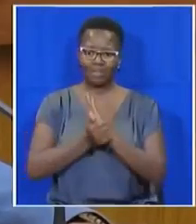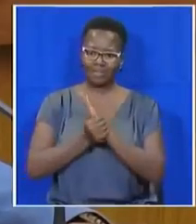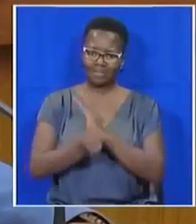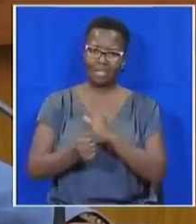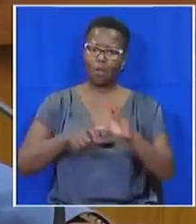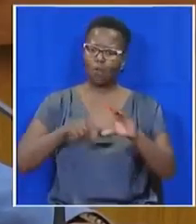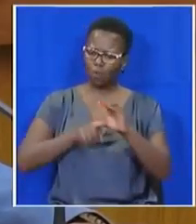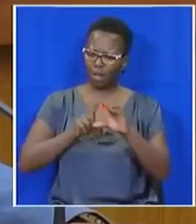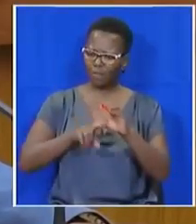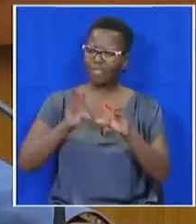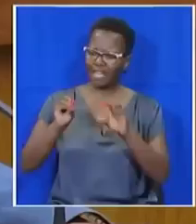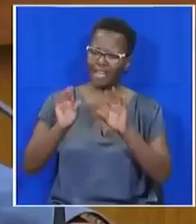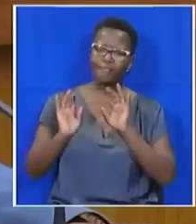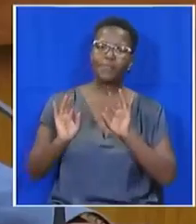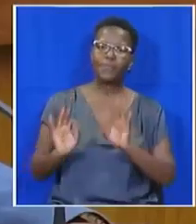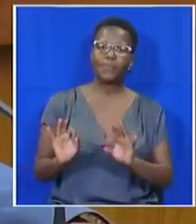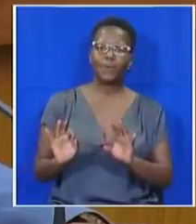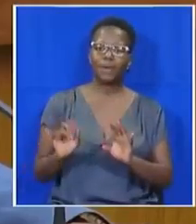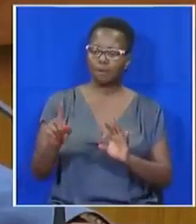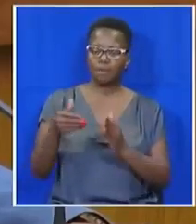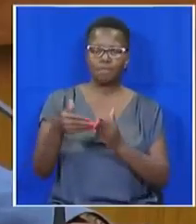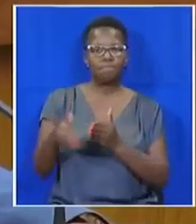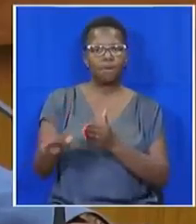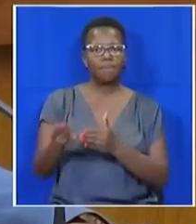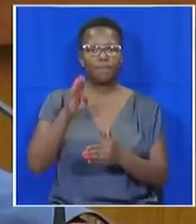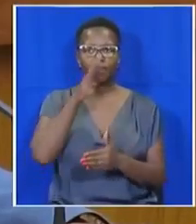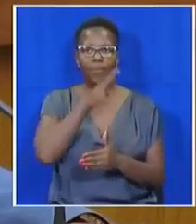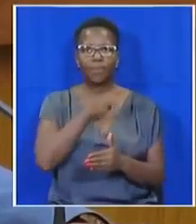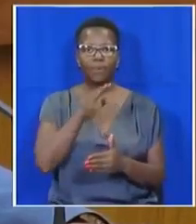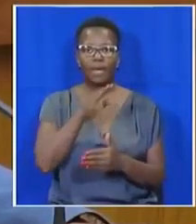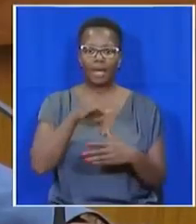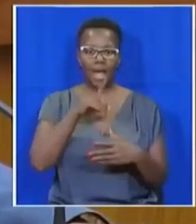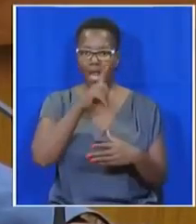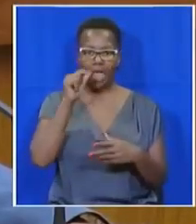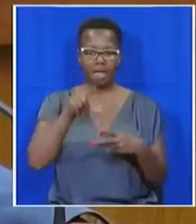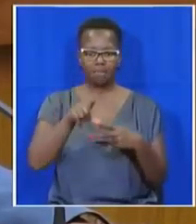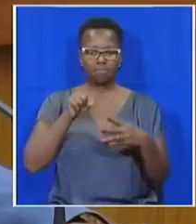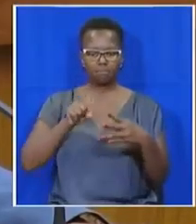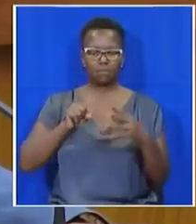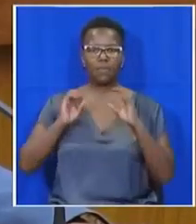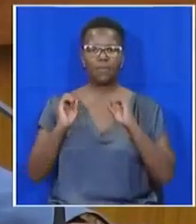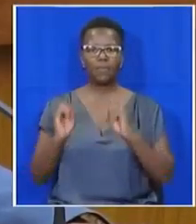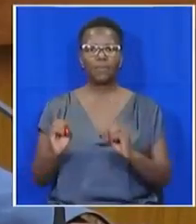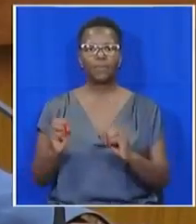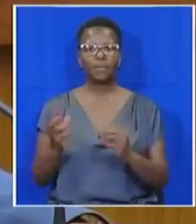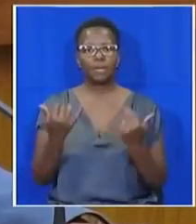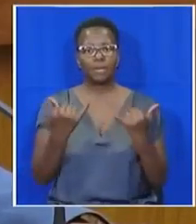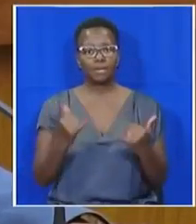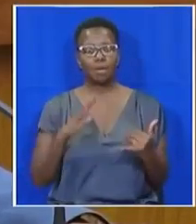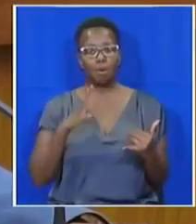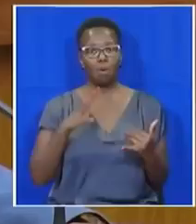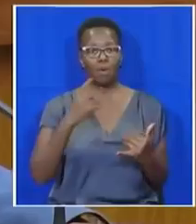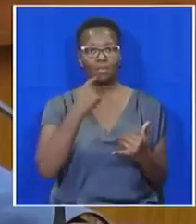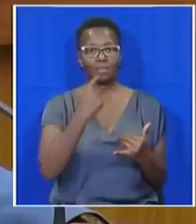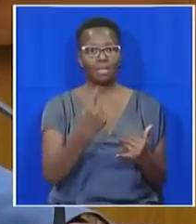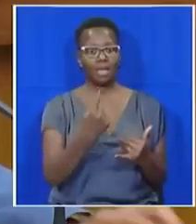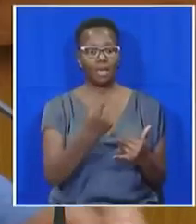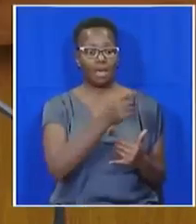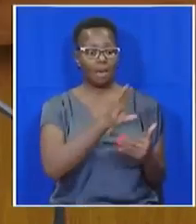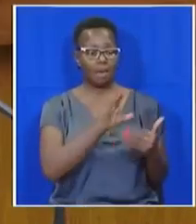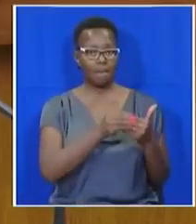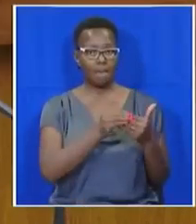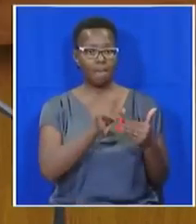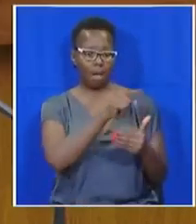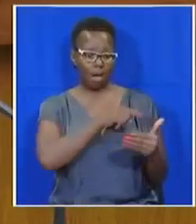qualified South Africans, who they did not even give a second look at. But rather, each member of the committee was